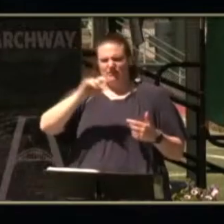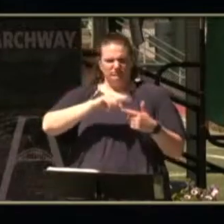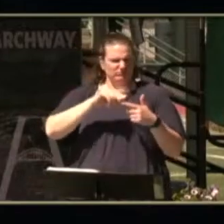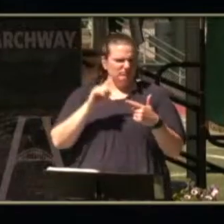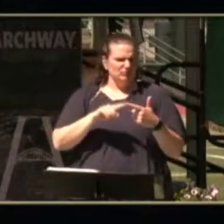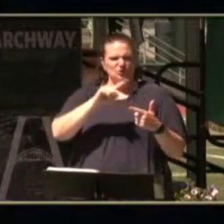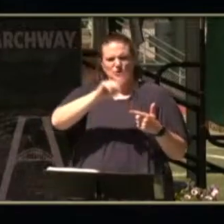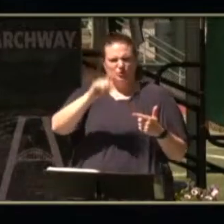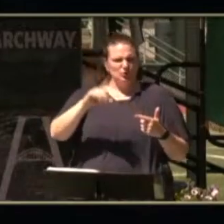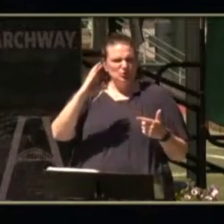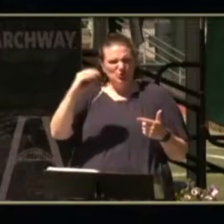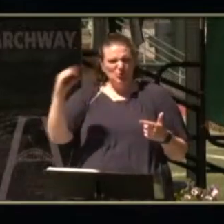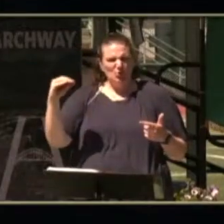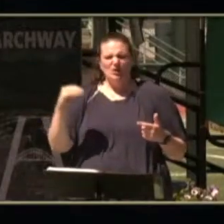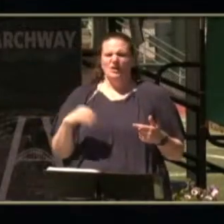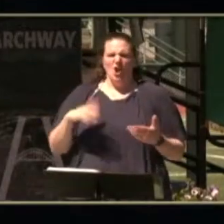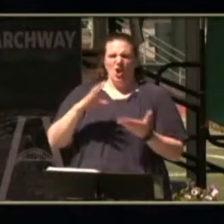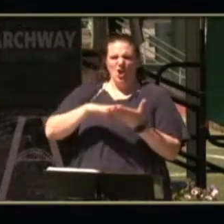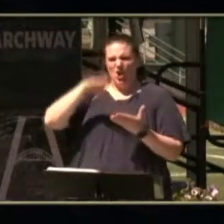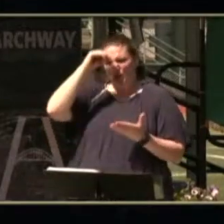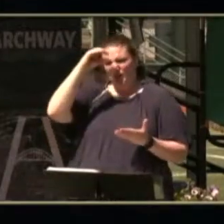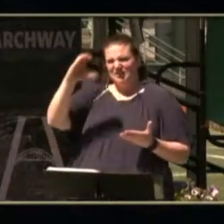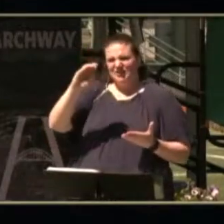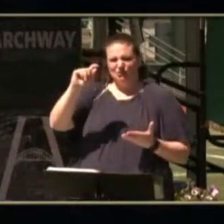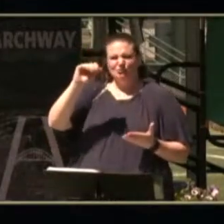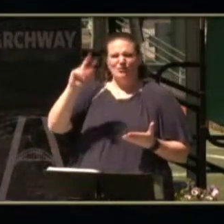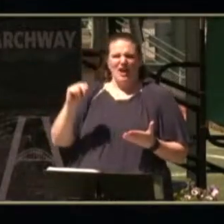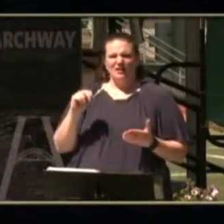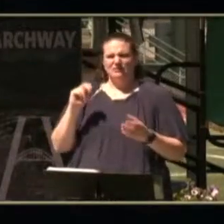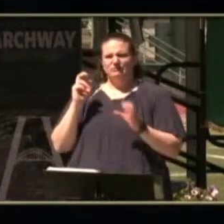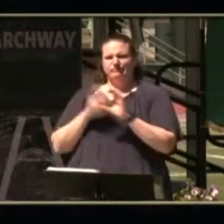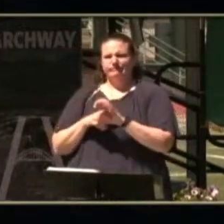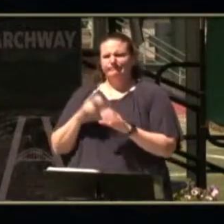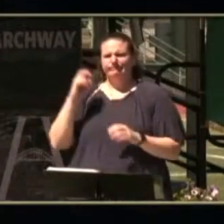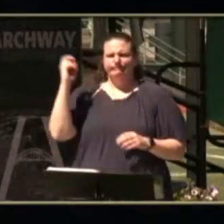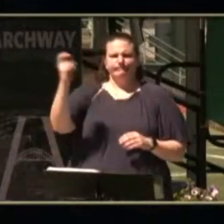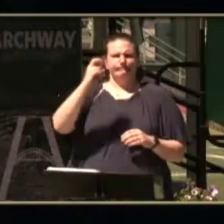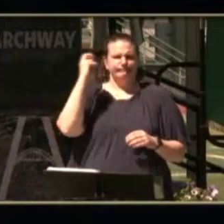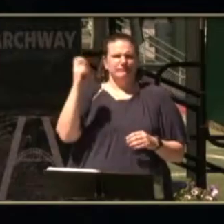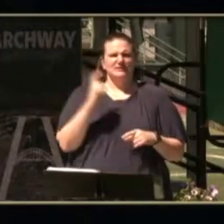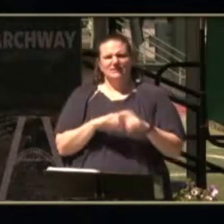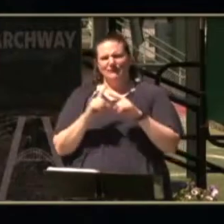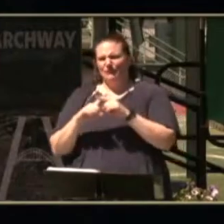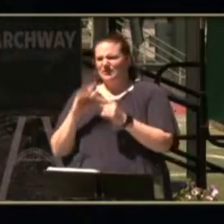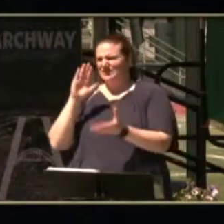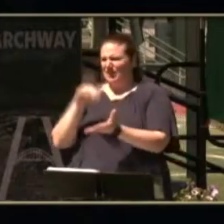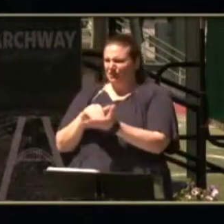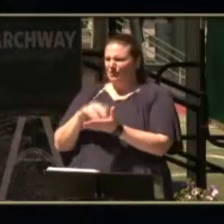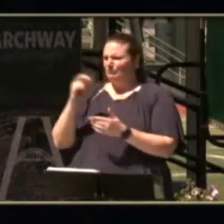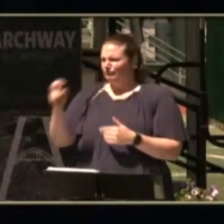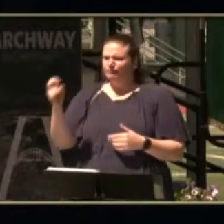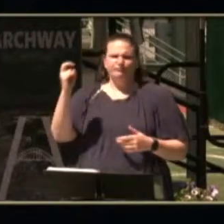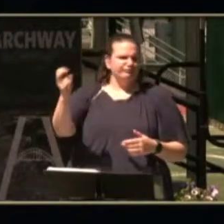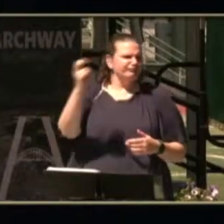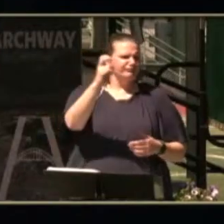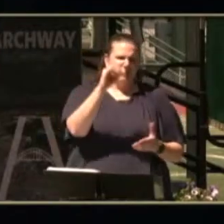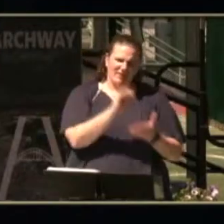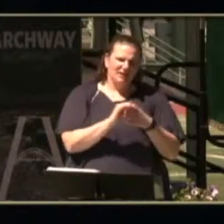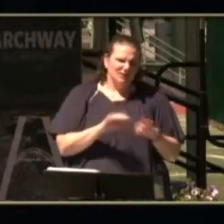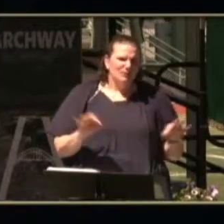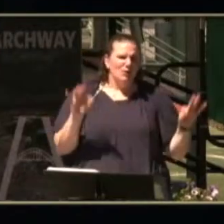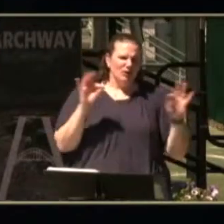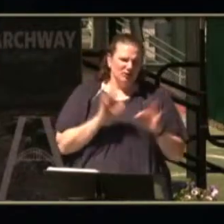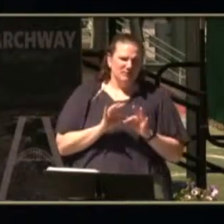learning how to use citron and go to different transit centers was really important